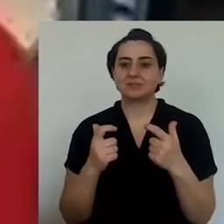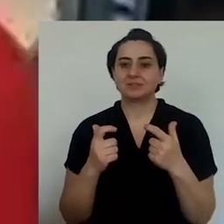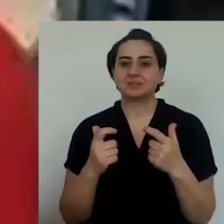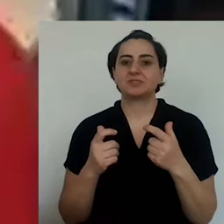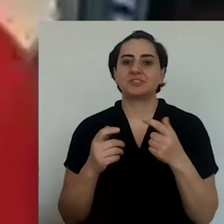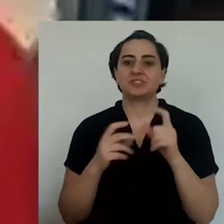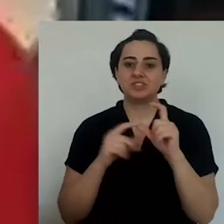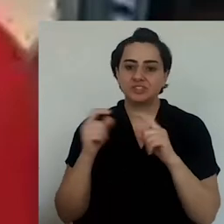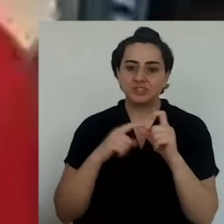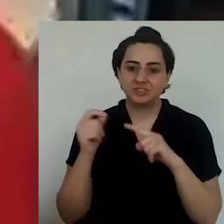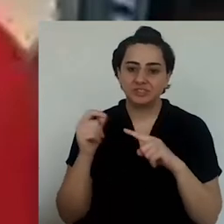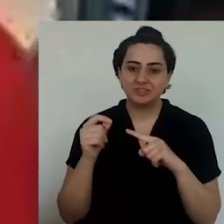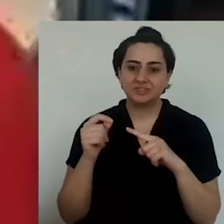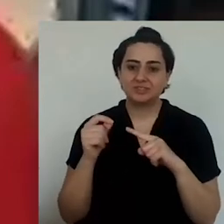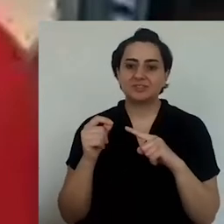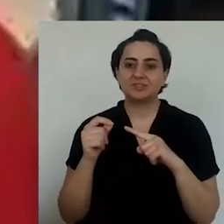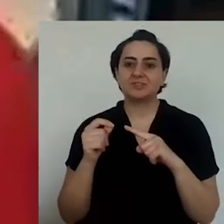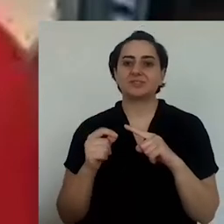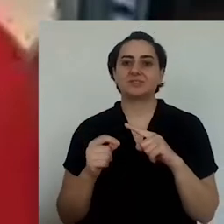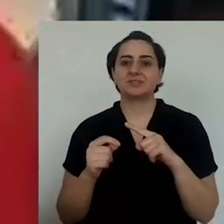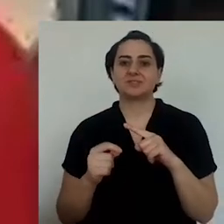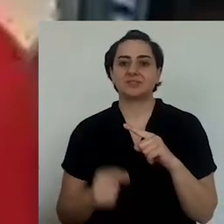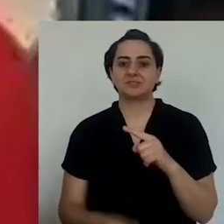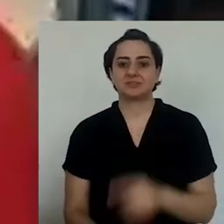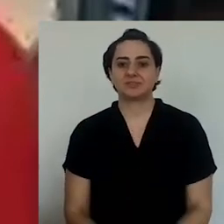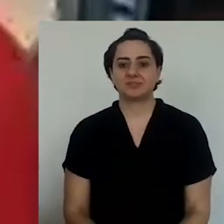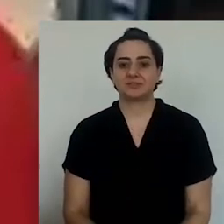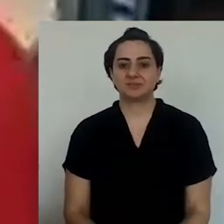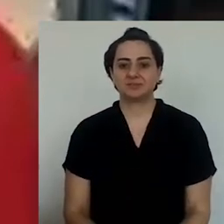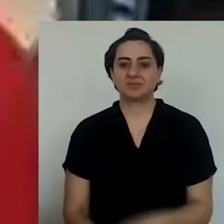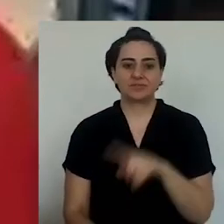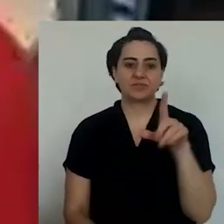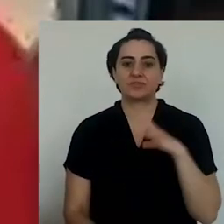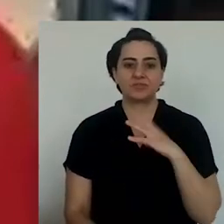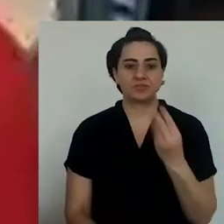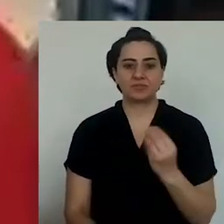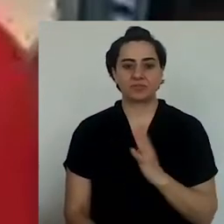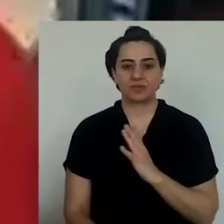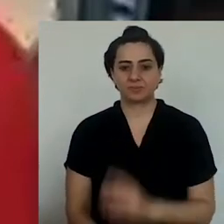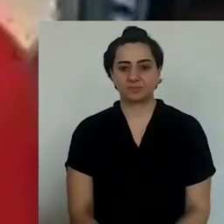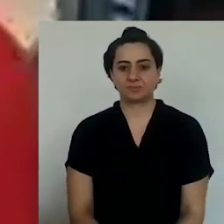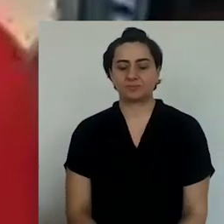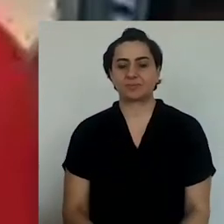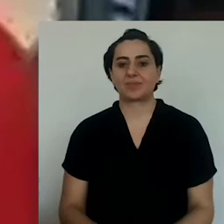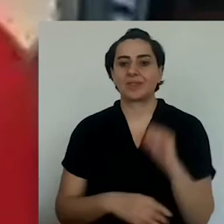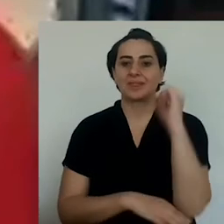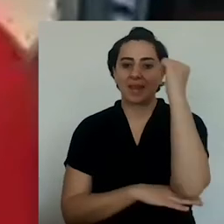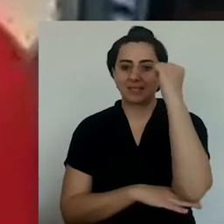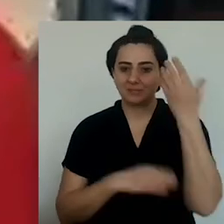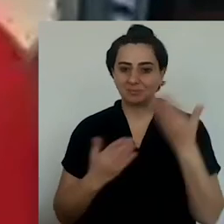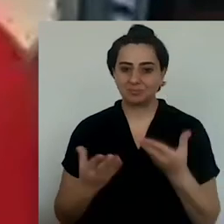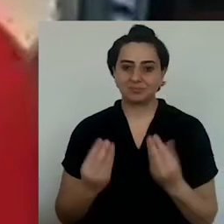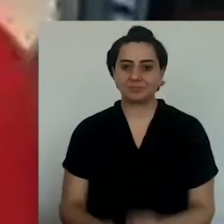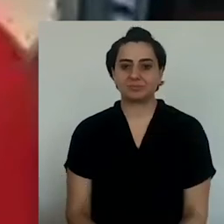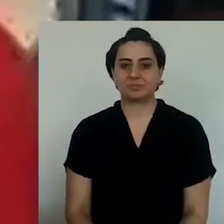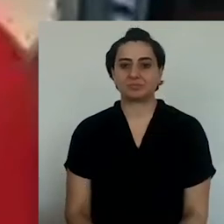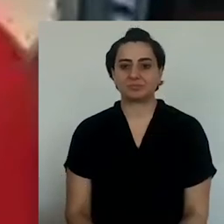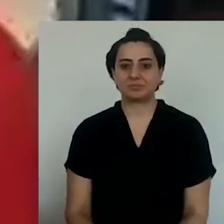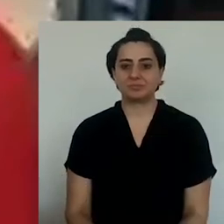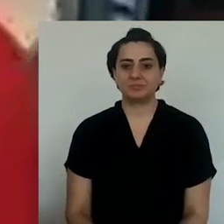old neighborhoods, Kurtuluşbangalcı Şişli, they still exist. Also in Taksim,